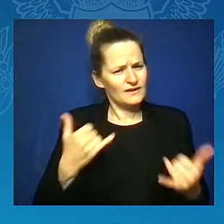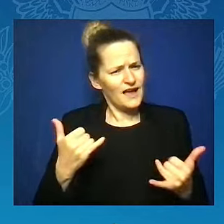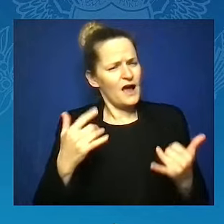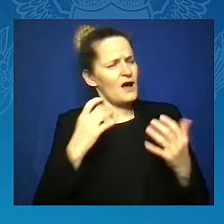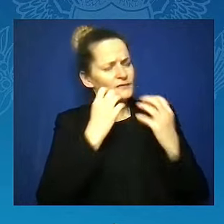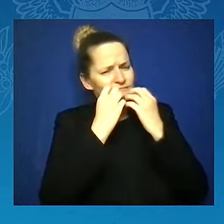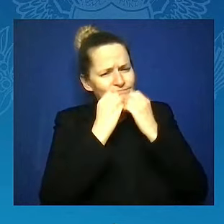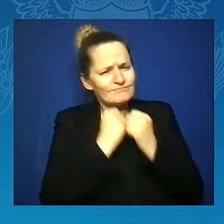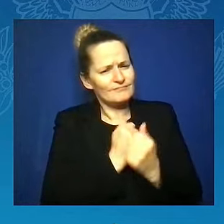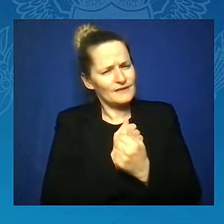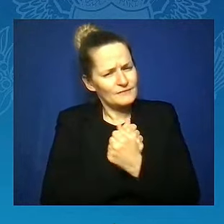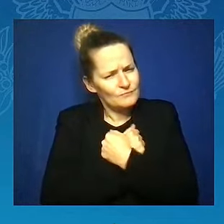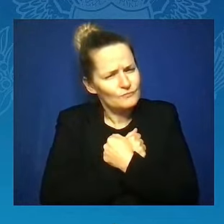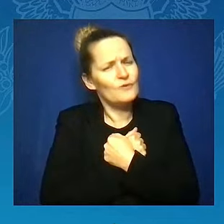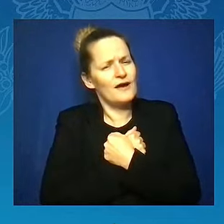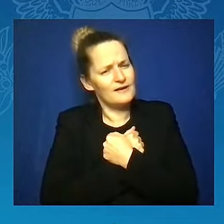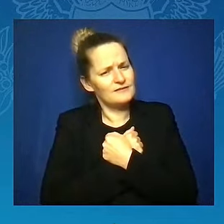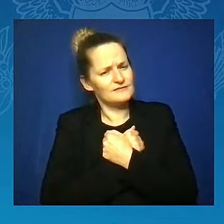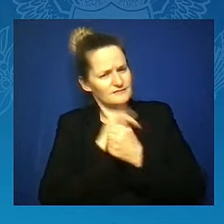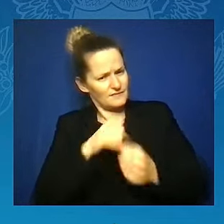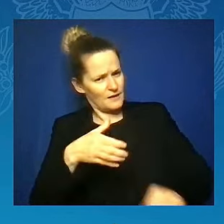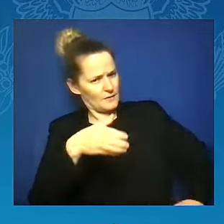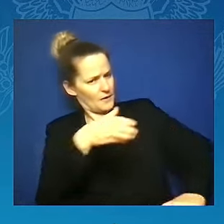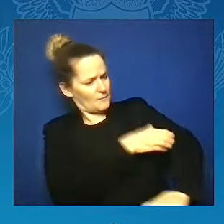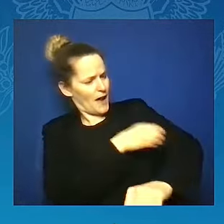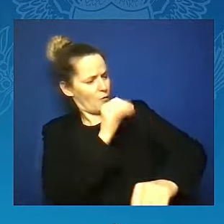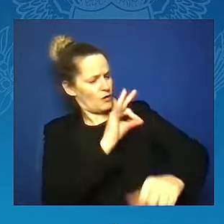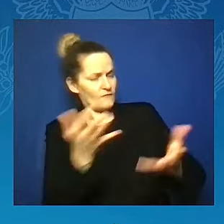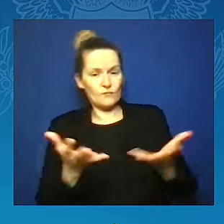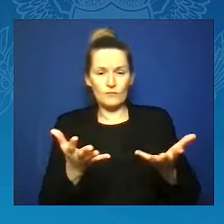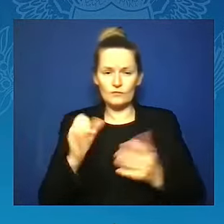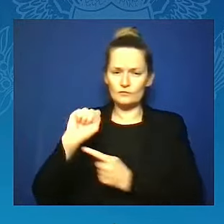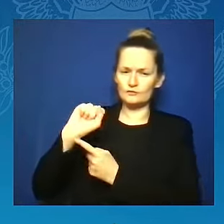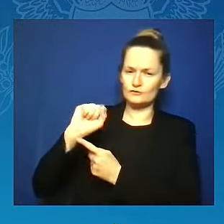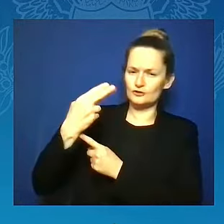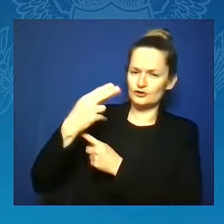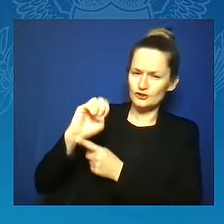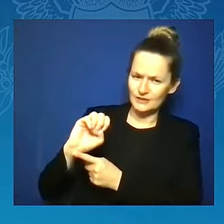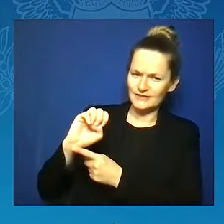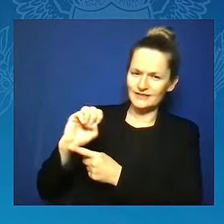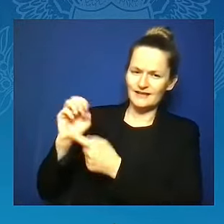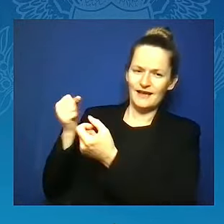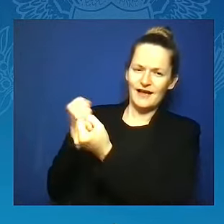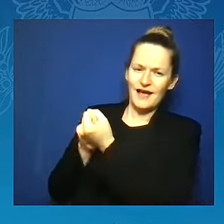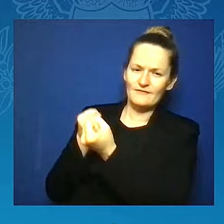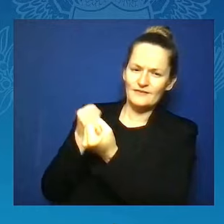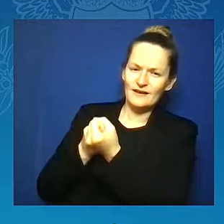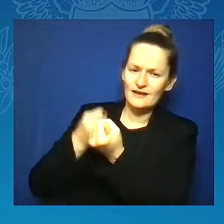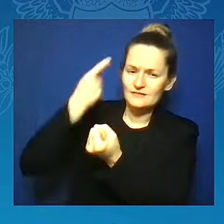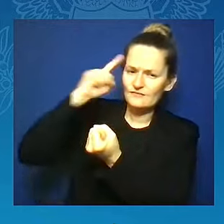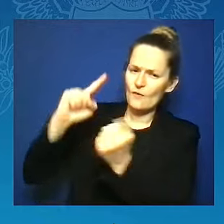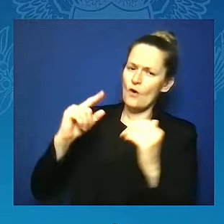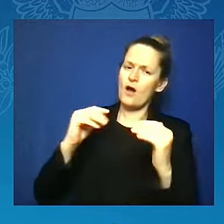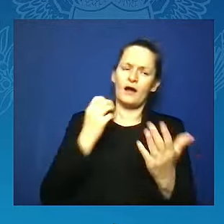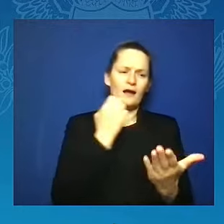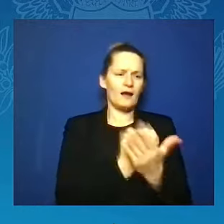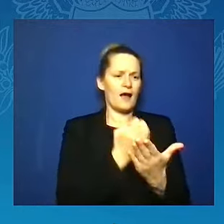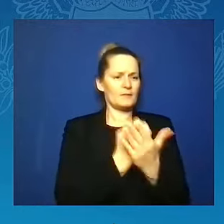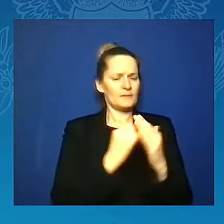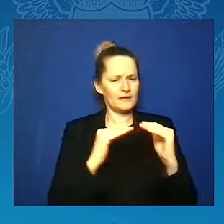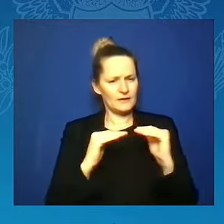for social justice, health justice, and economic justice in over 900 chapters globally.